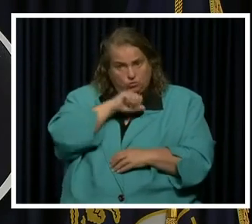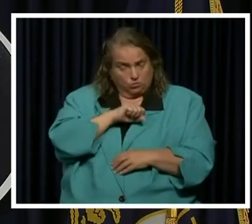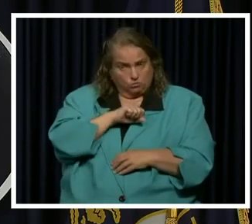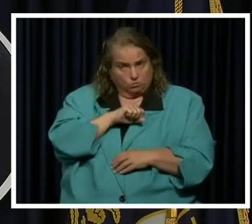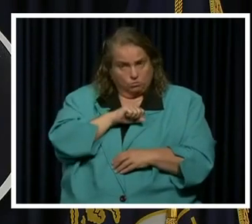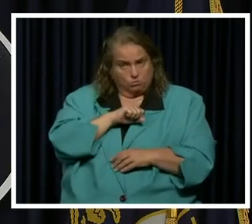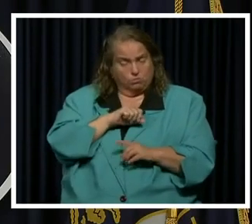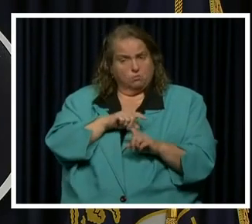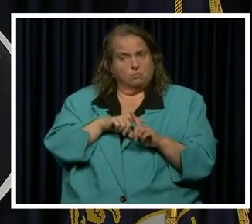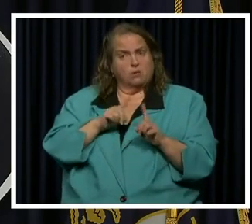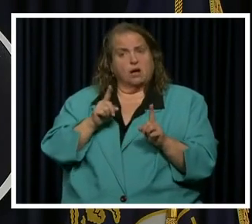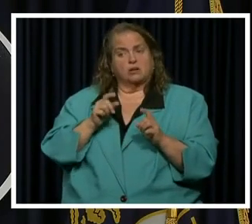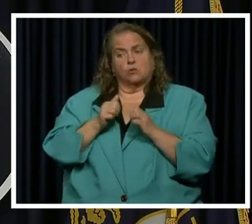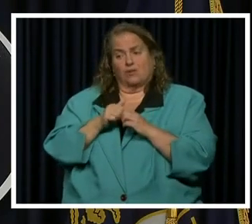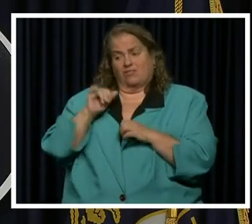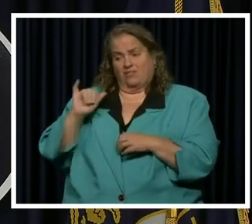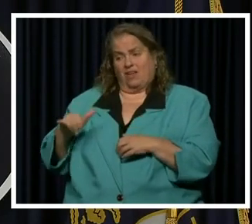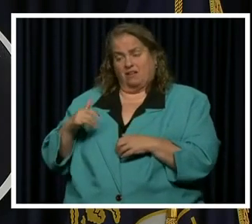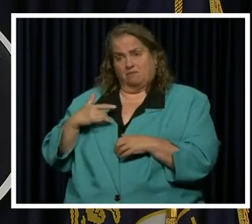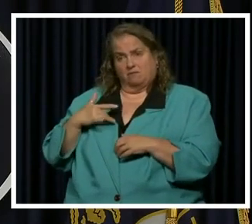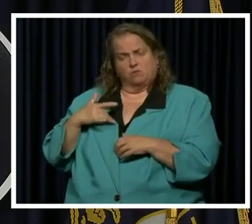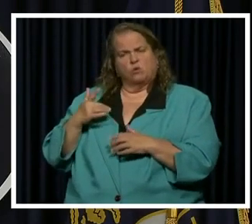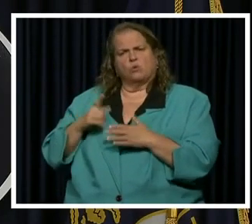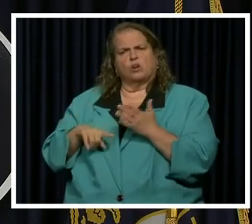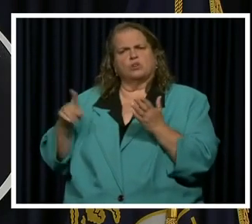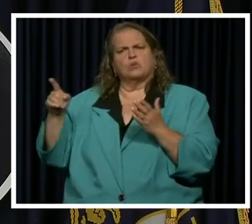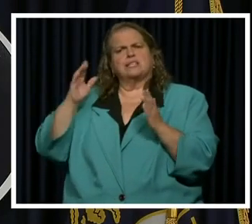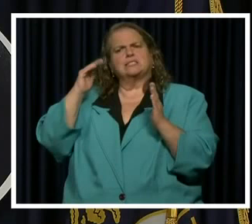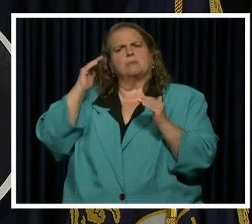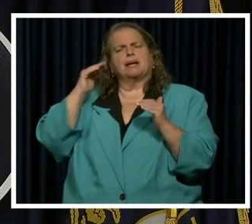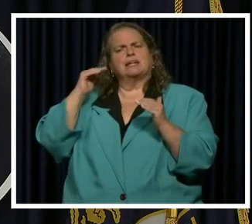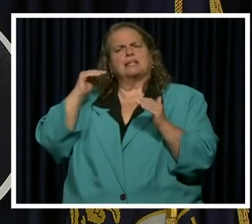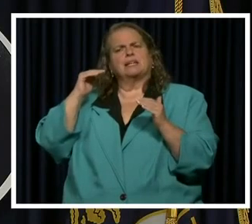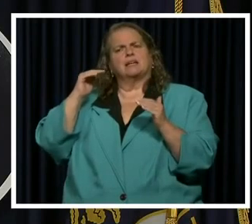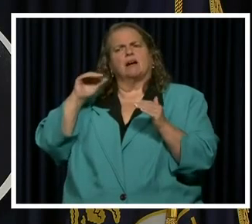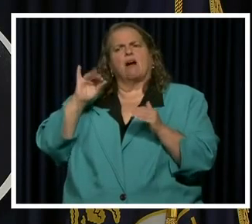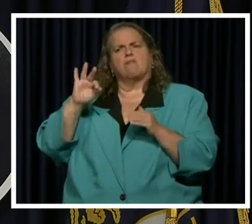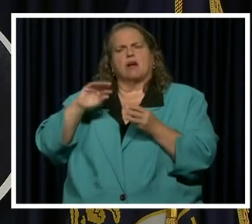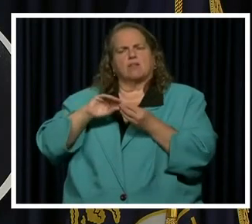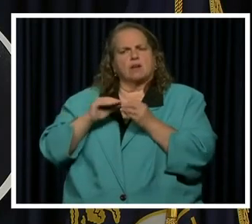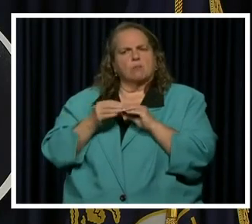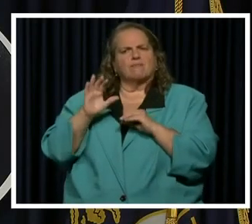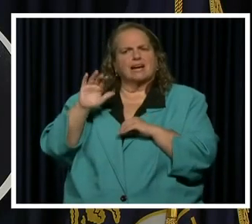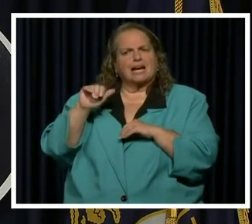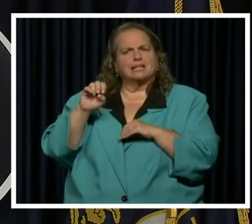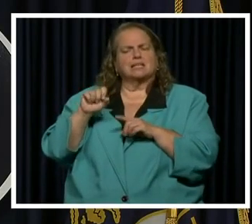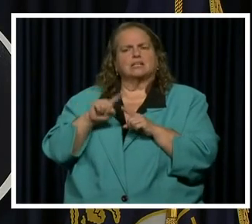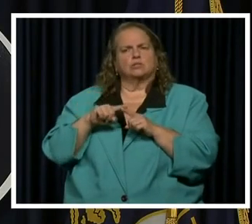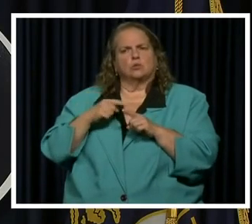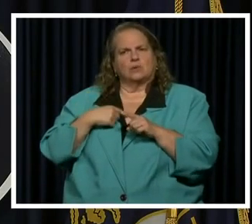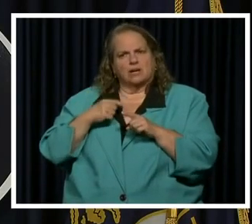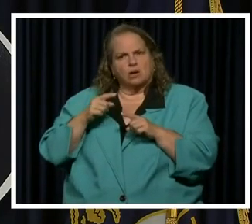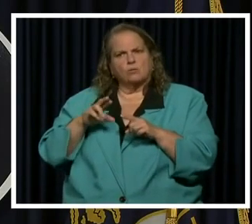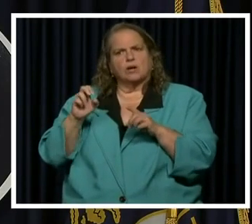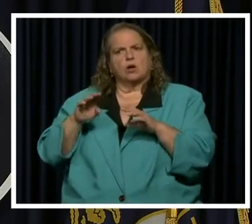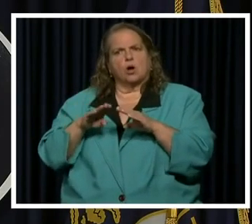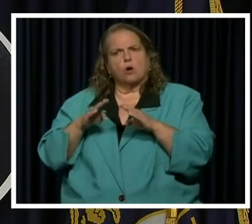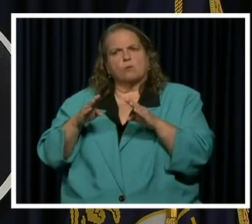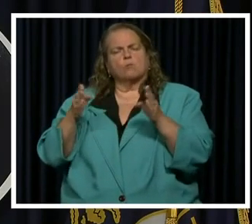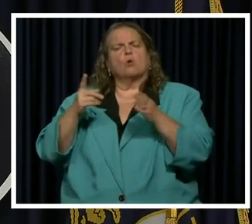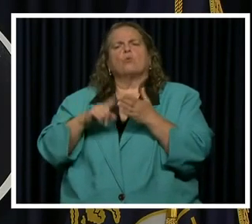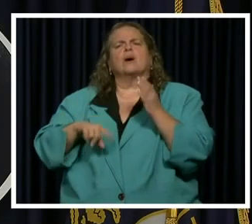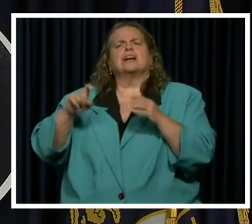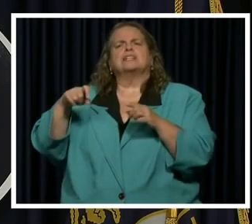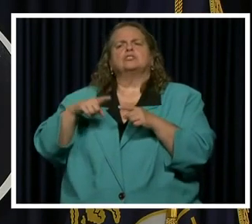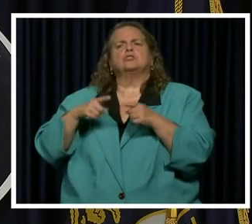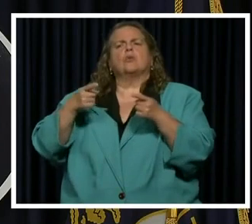with that in mind, you know, what are you expecting in terms of the number of patients as we gradually reopen and what needs to